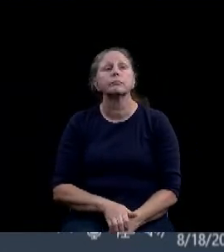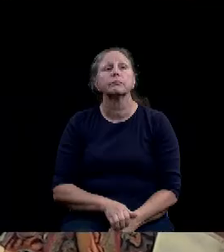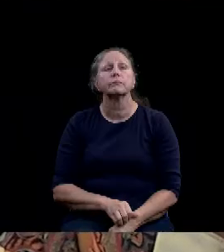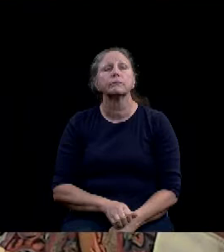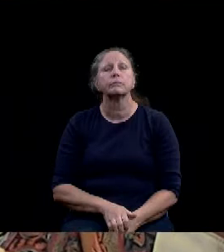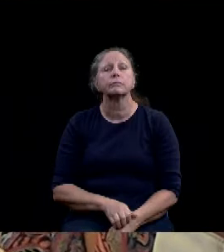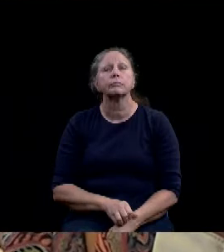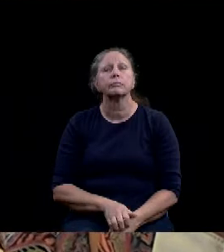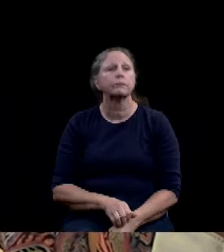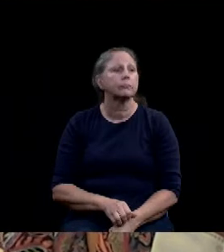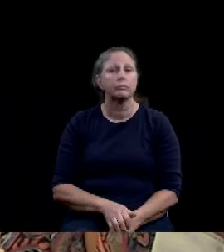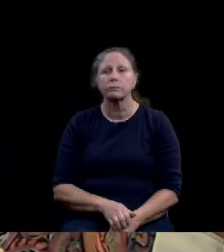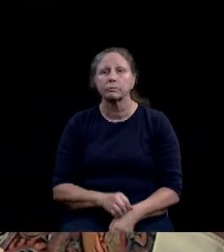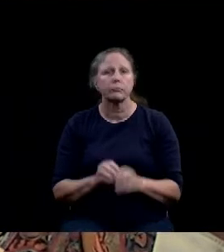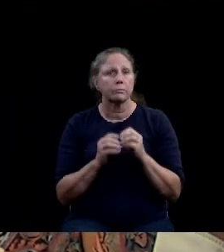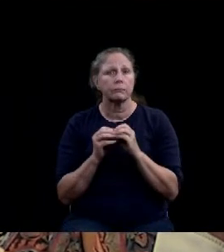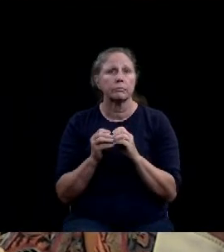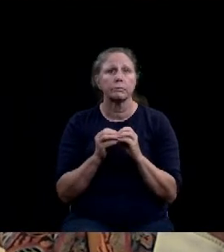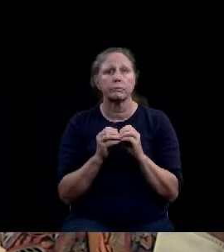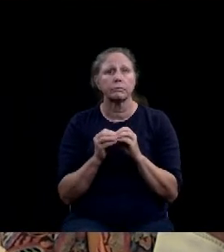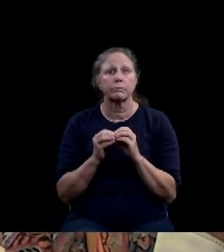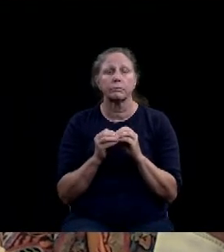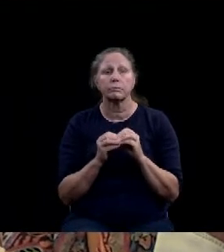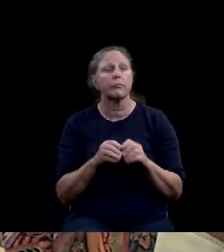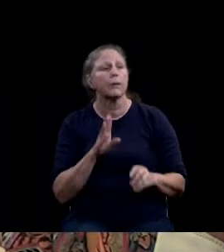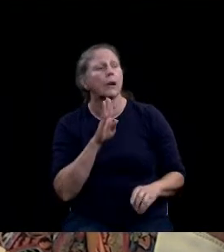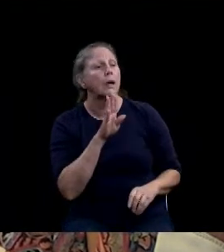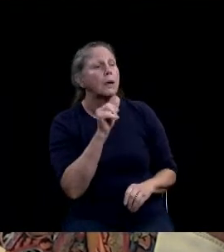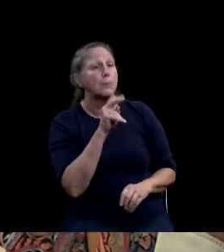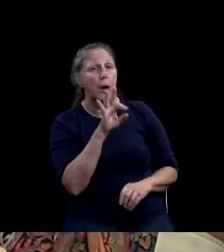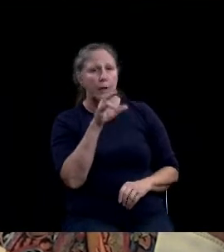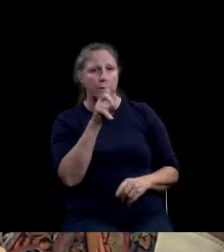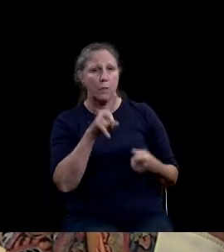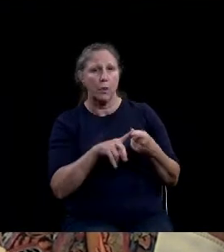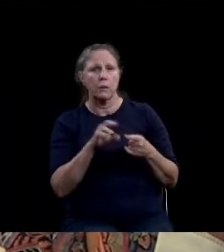Brian Ford for Resolution 572-573.